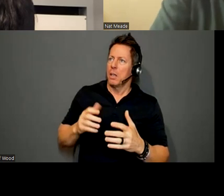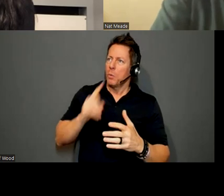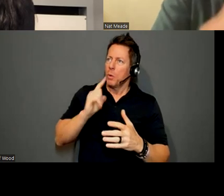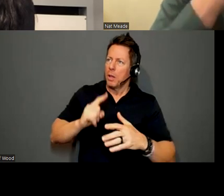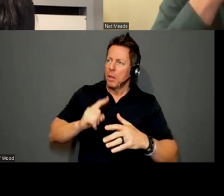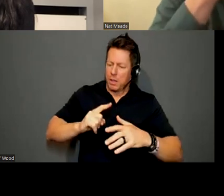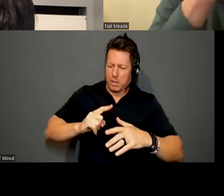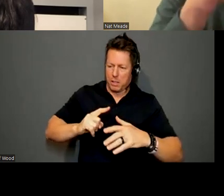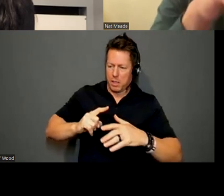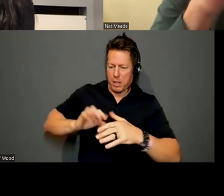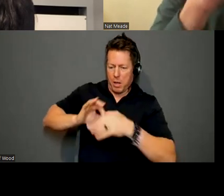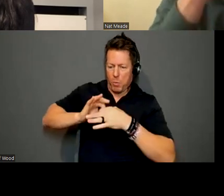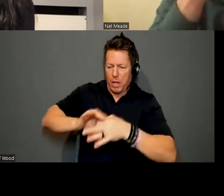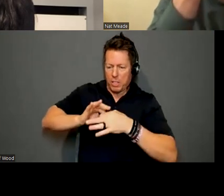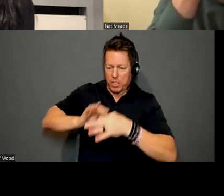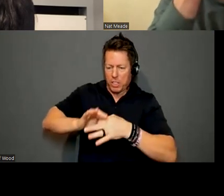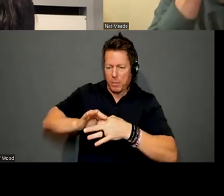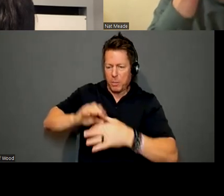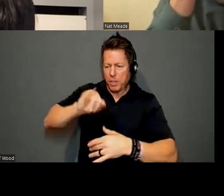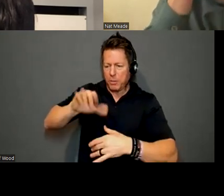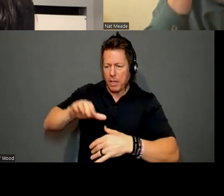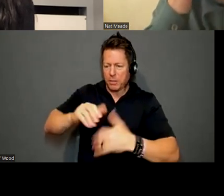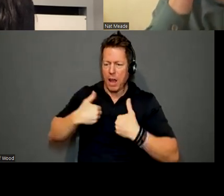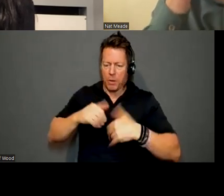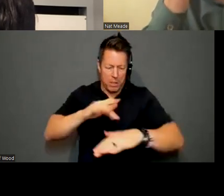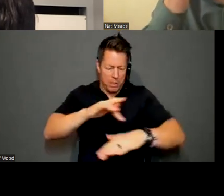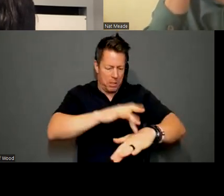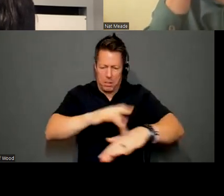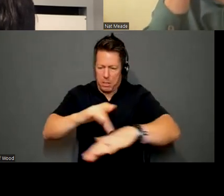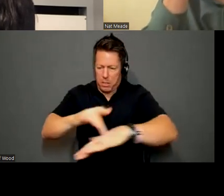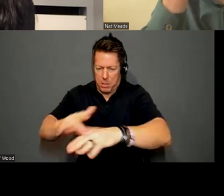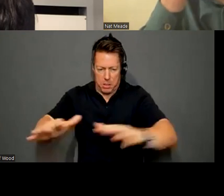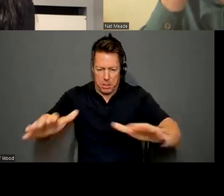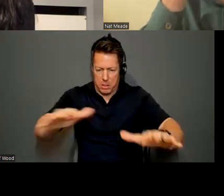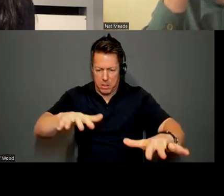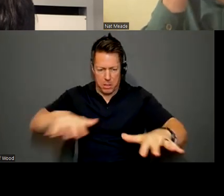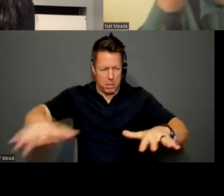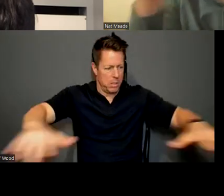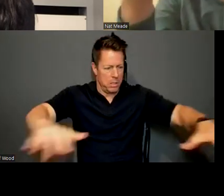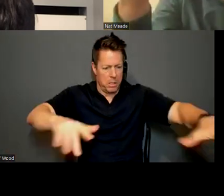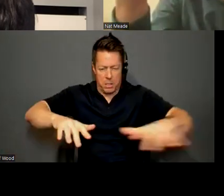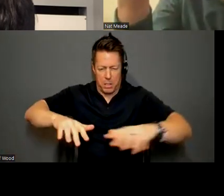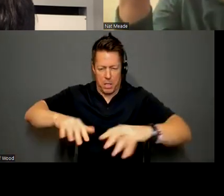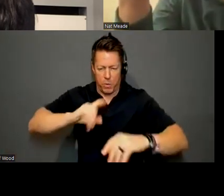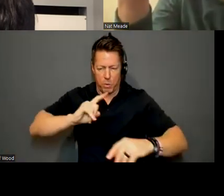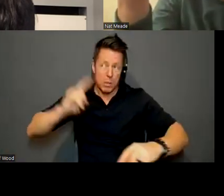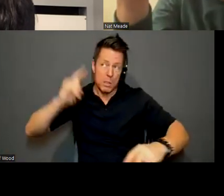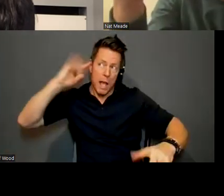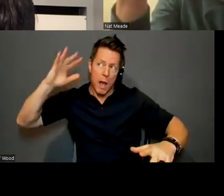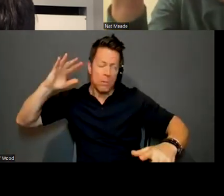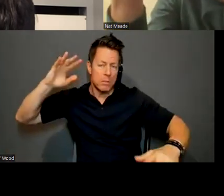tactile relationship with the work and the visual relationship with the work, I have to imagine that that sense was